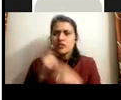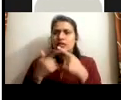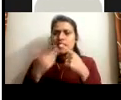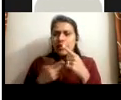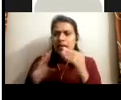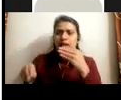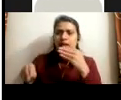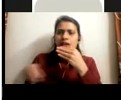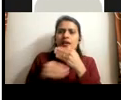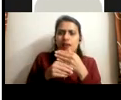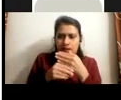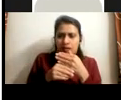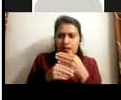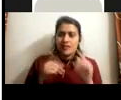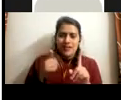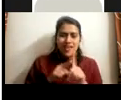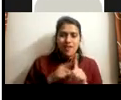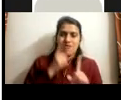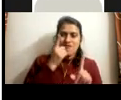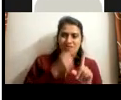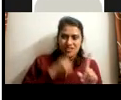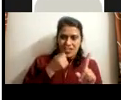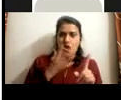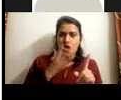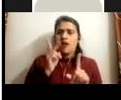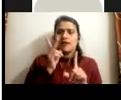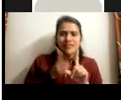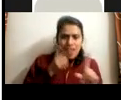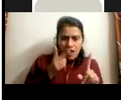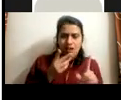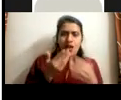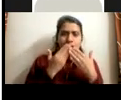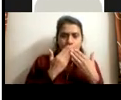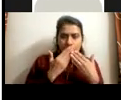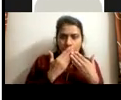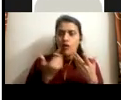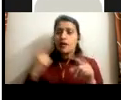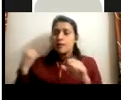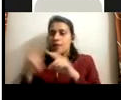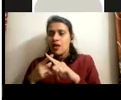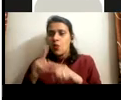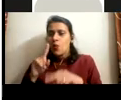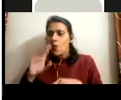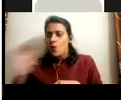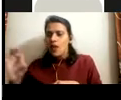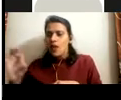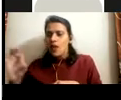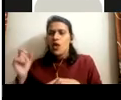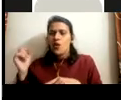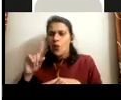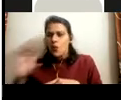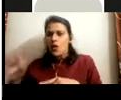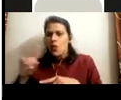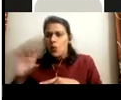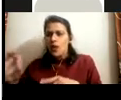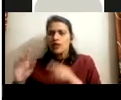We select the person in the second year, during the third year, we do a bootcamp, one year bootcamp, many small, small modules, so